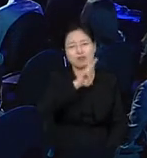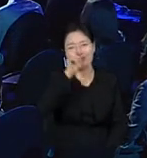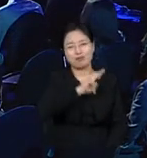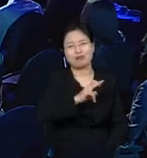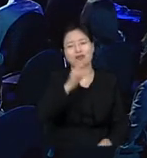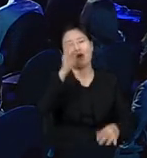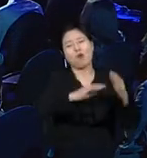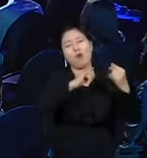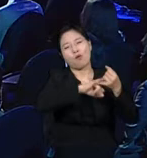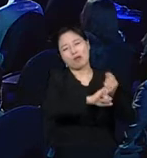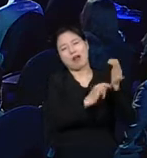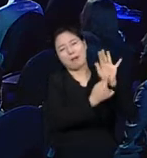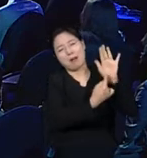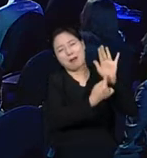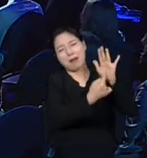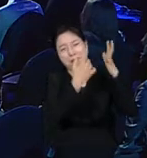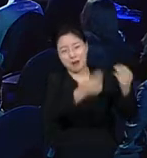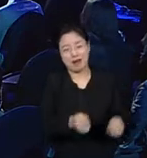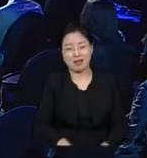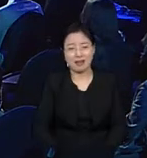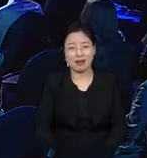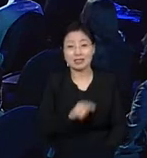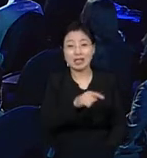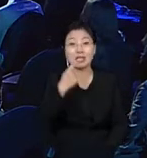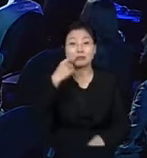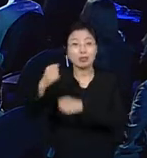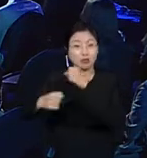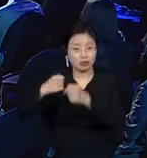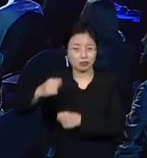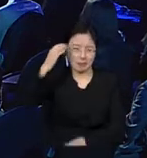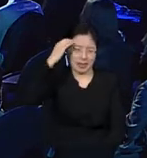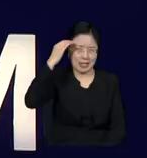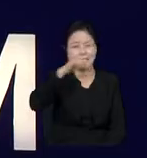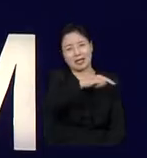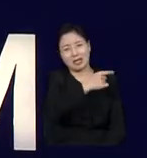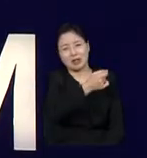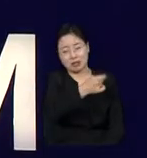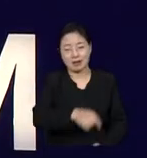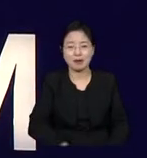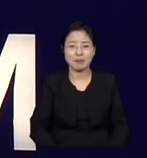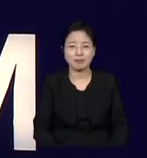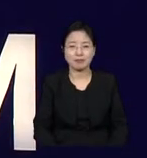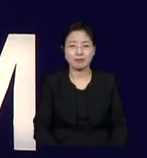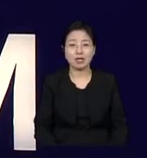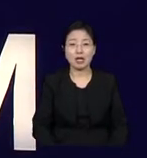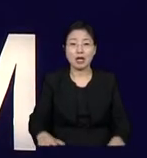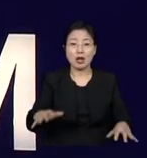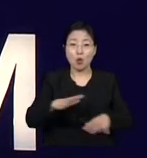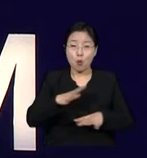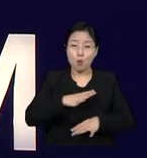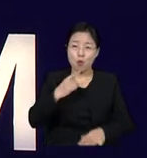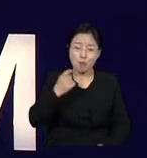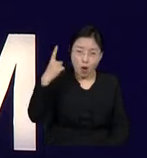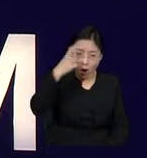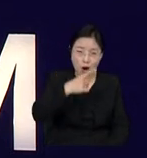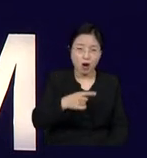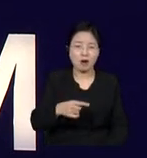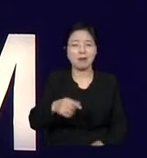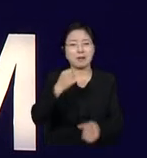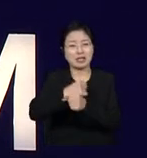helpful for our democracy. So I think with the help of fear mongering, warmongering, and polarization,